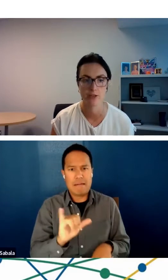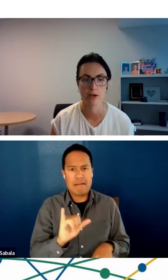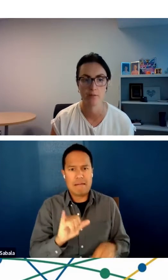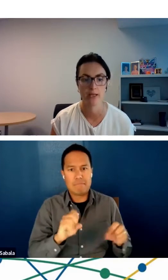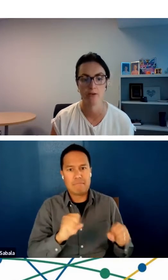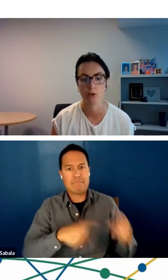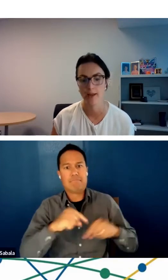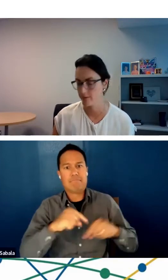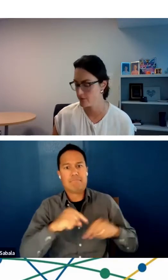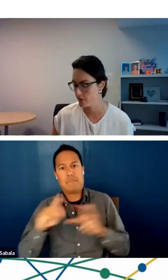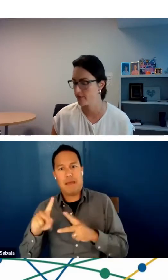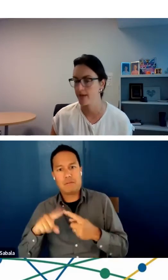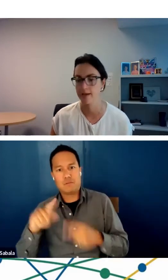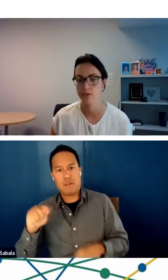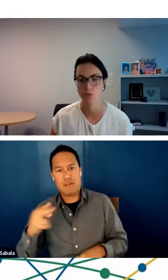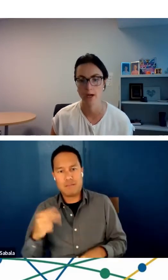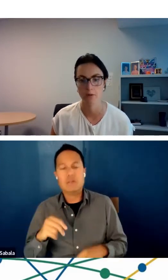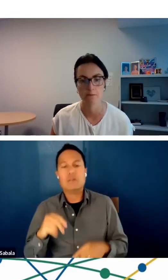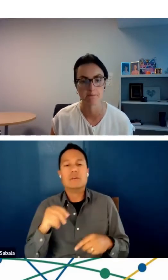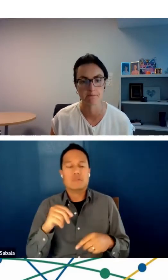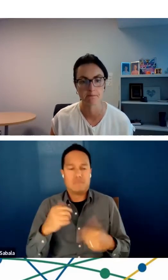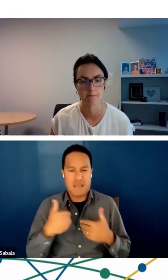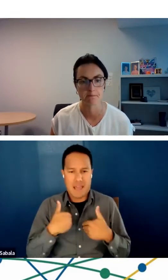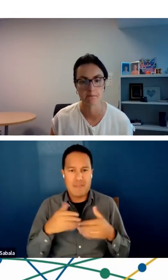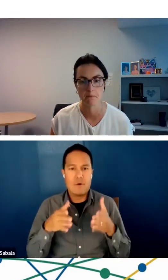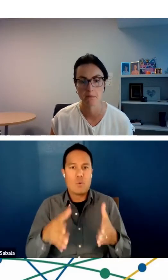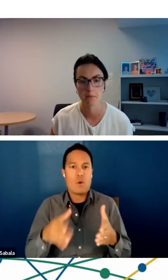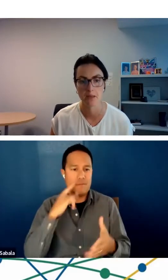we have a nice automated way of doing that as well.